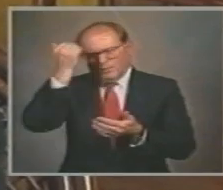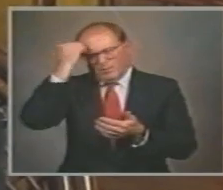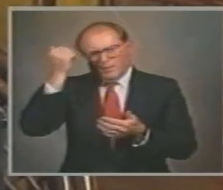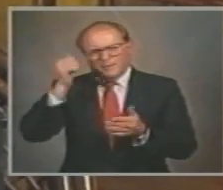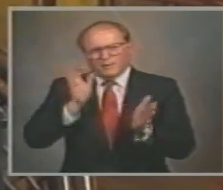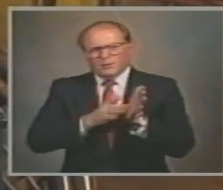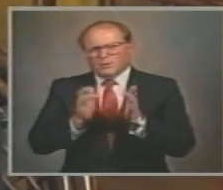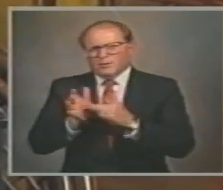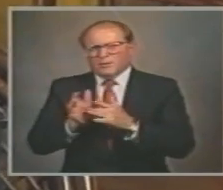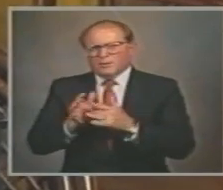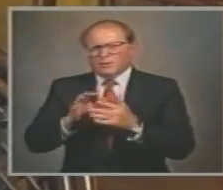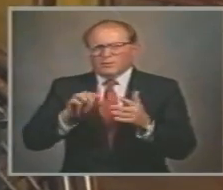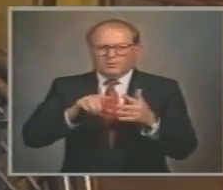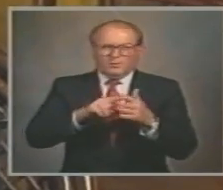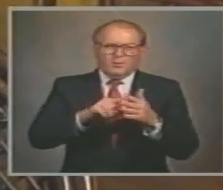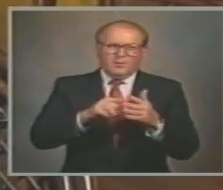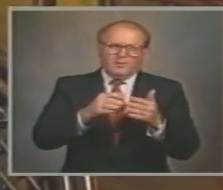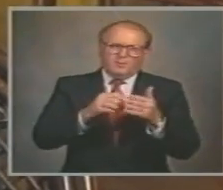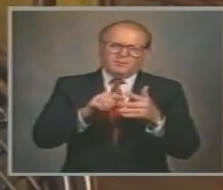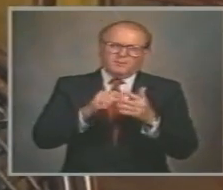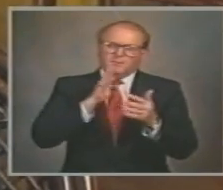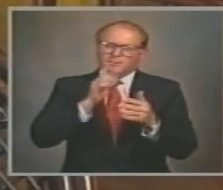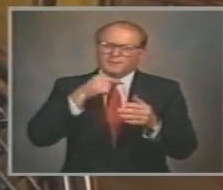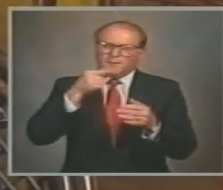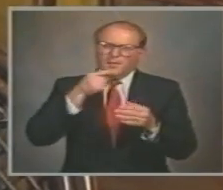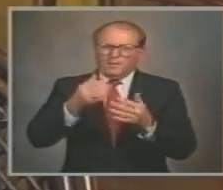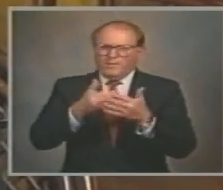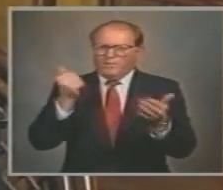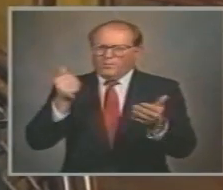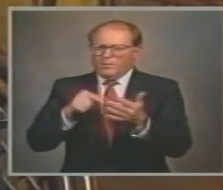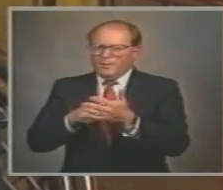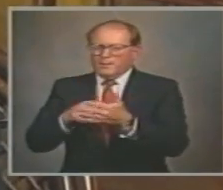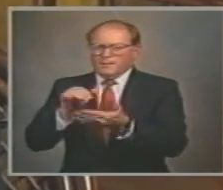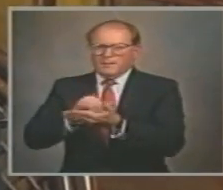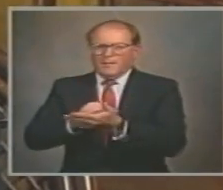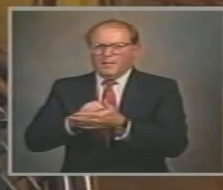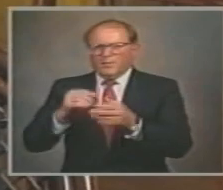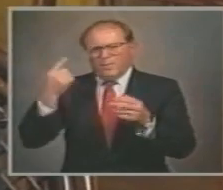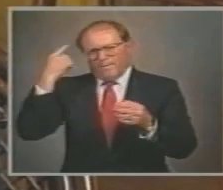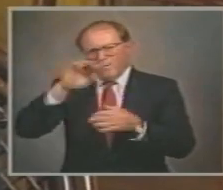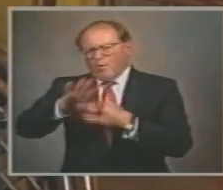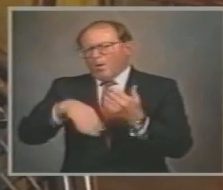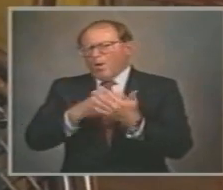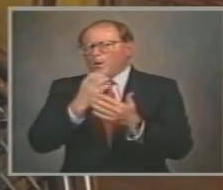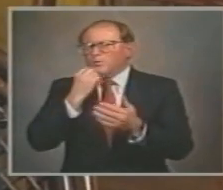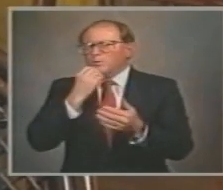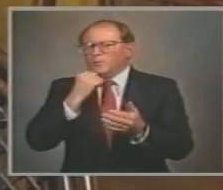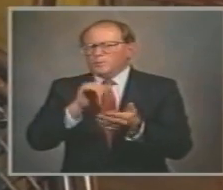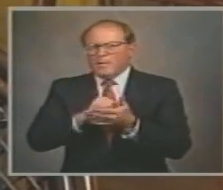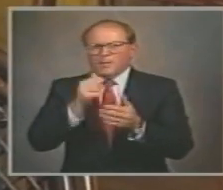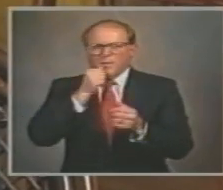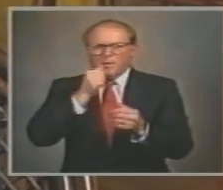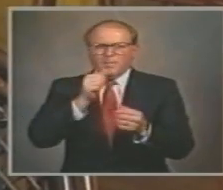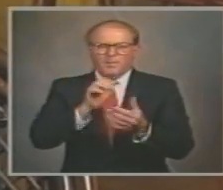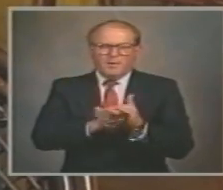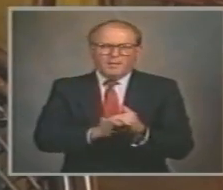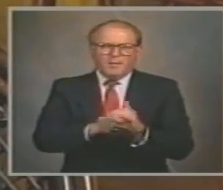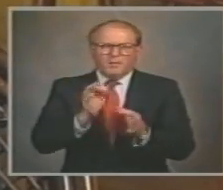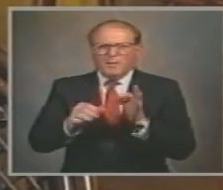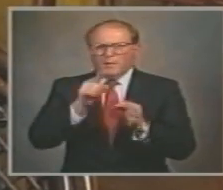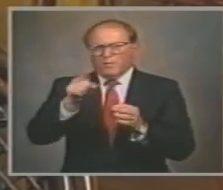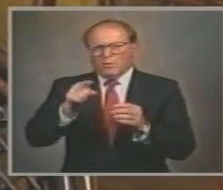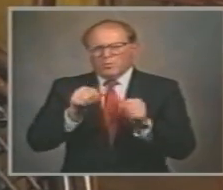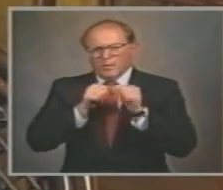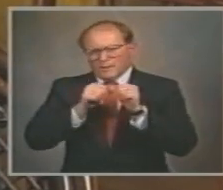Jesus preceded those promises With a condition Recorded in verse 31 To those Jews which believed on him He said If you